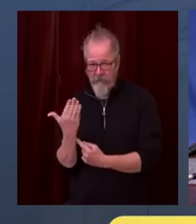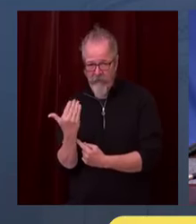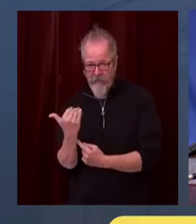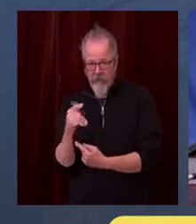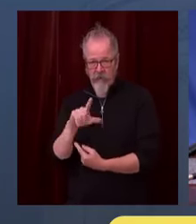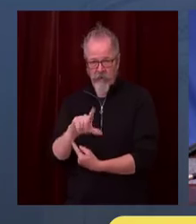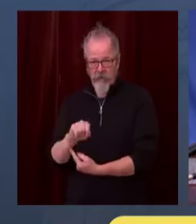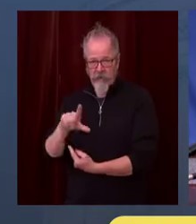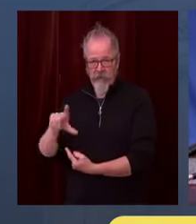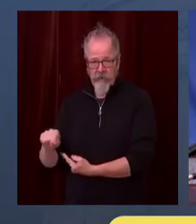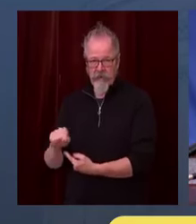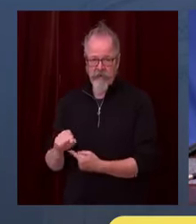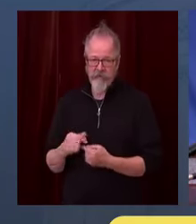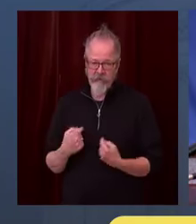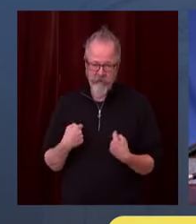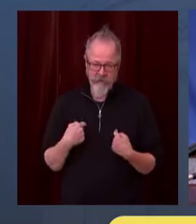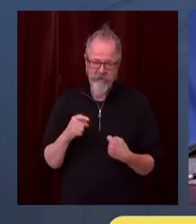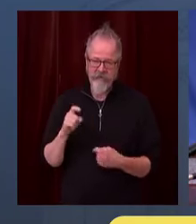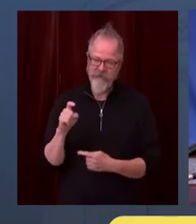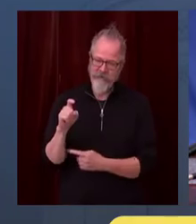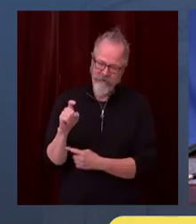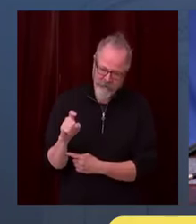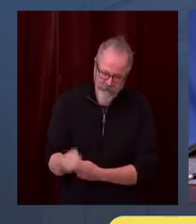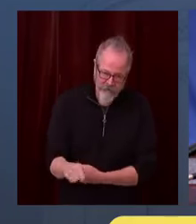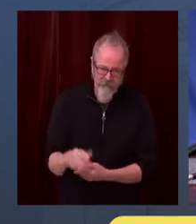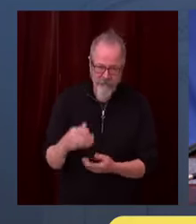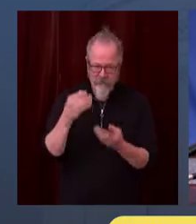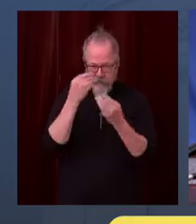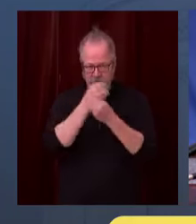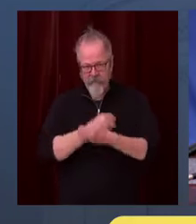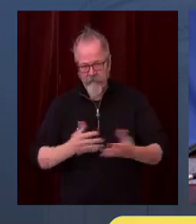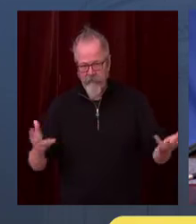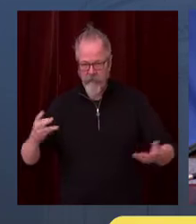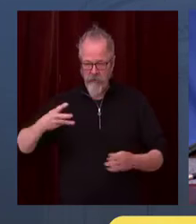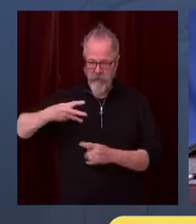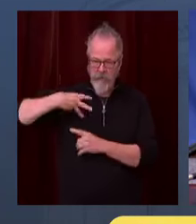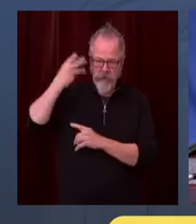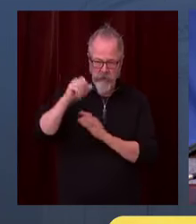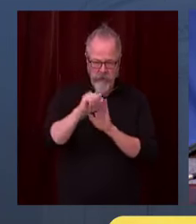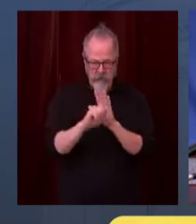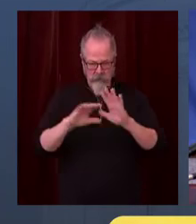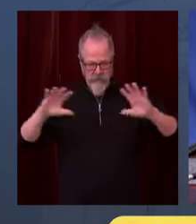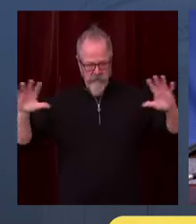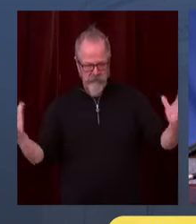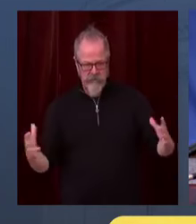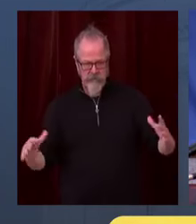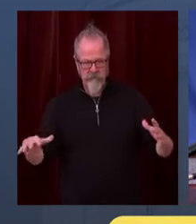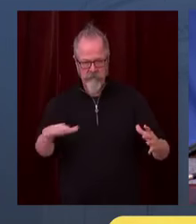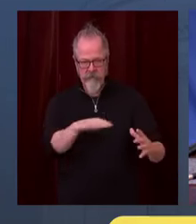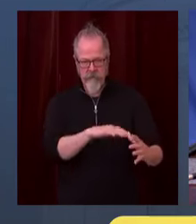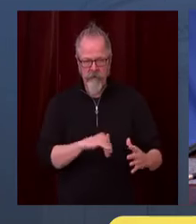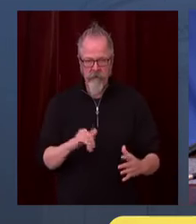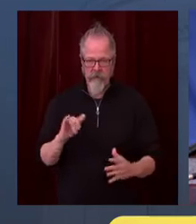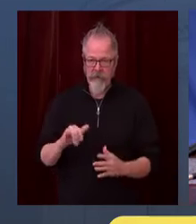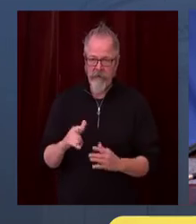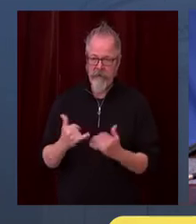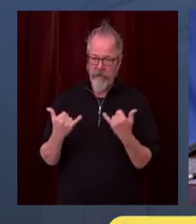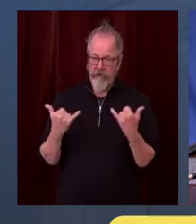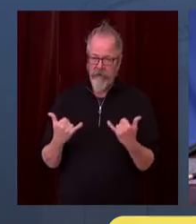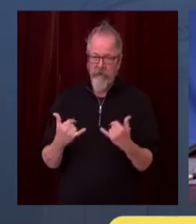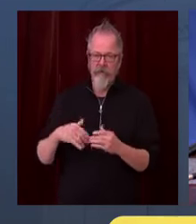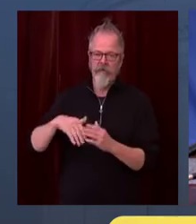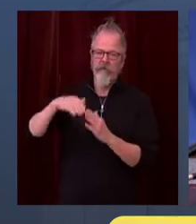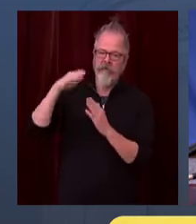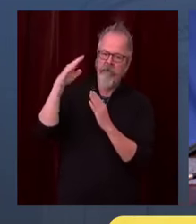report to Washingtonians is the most dangerous public health day in over 100 years in our